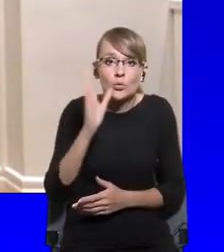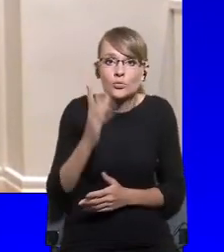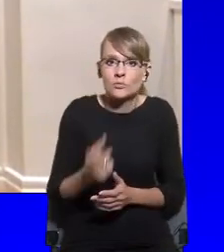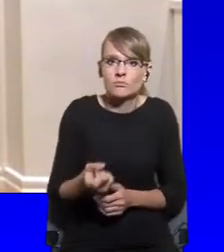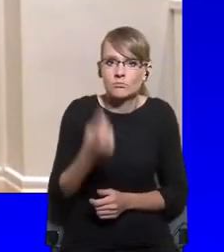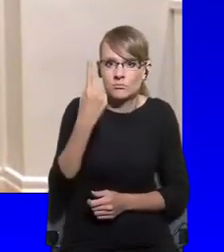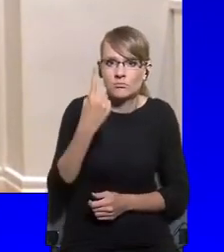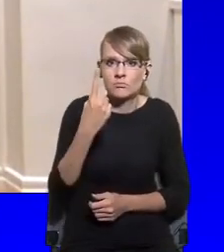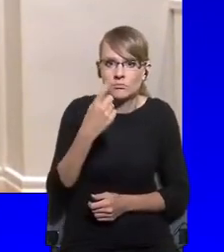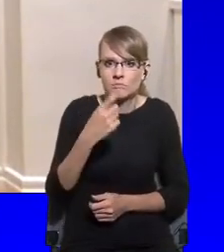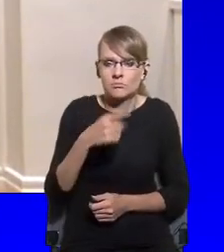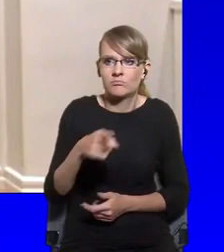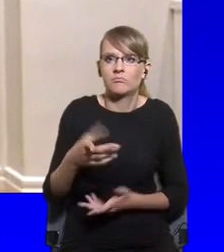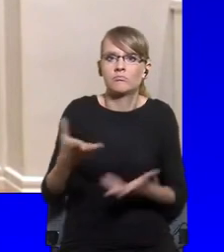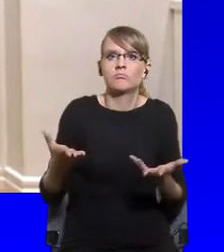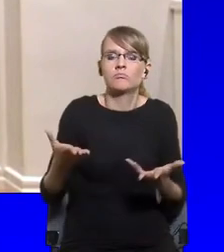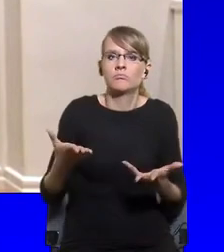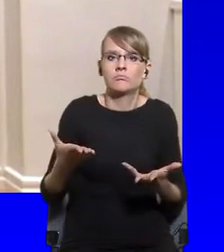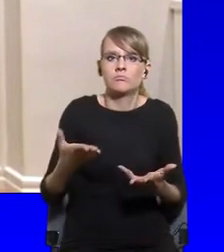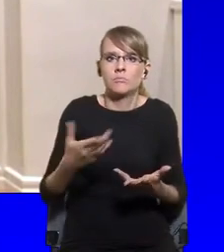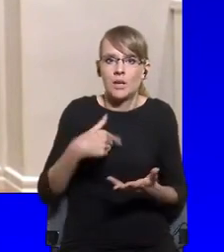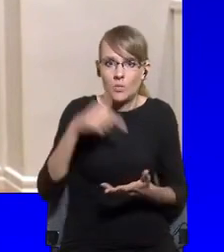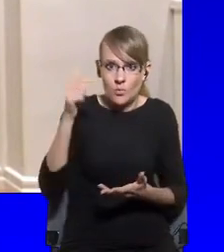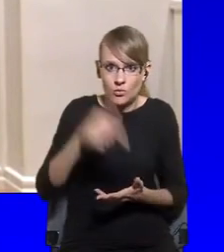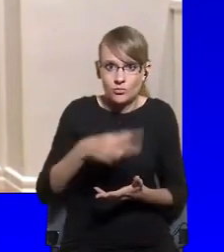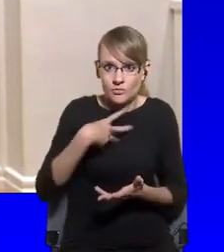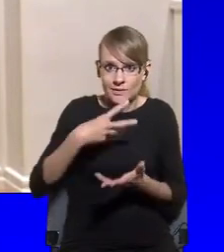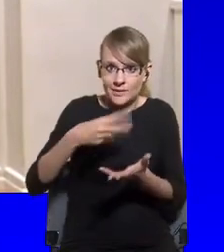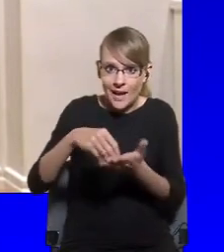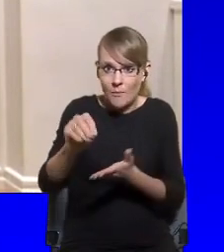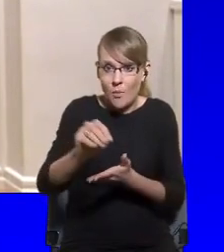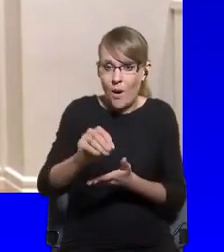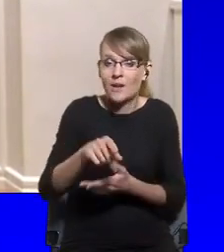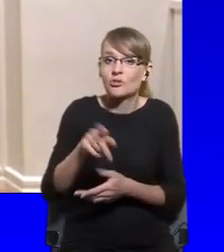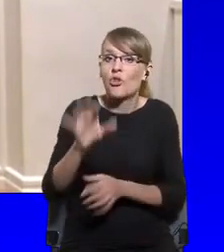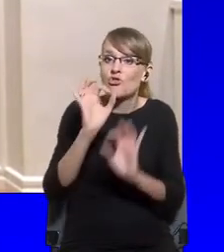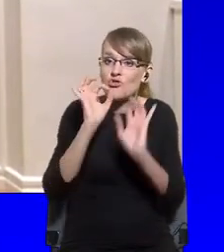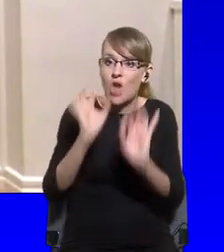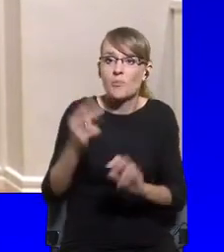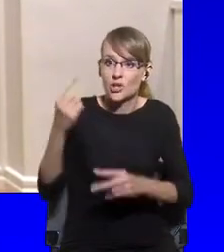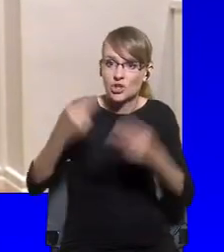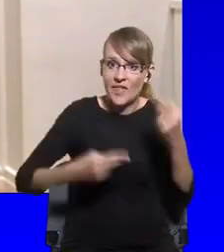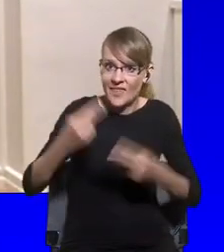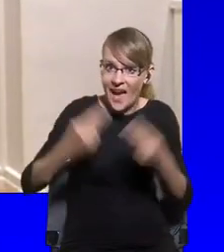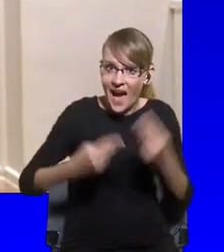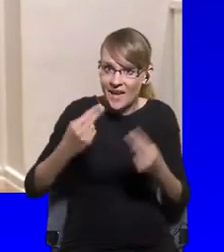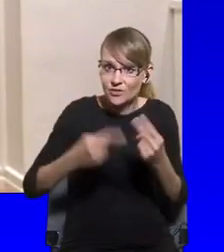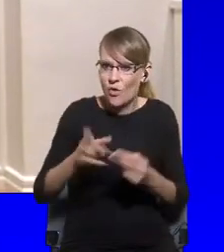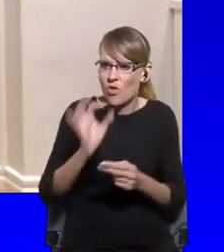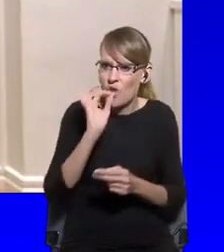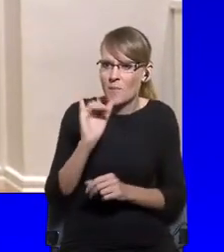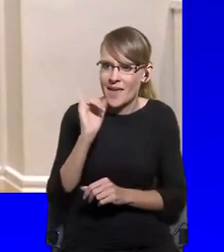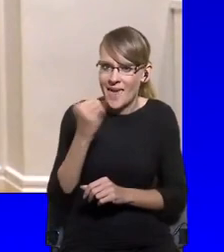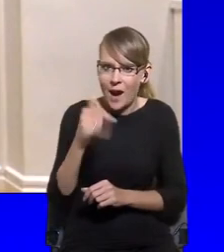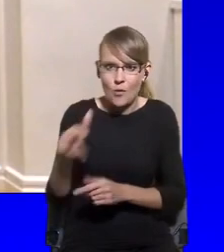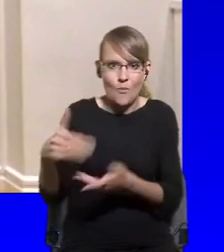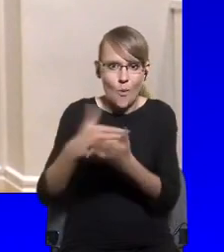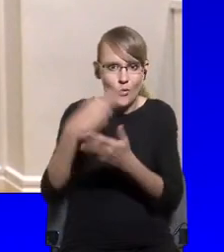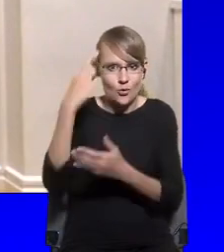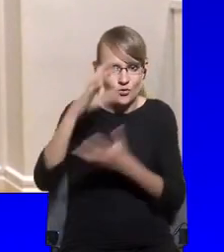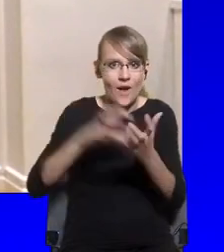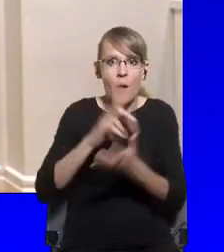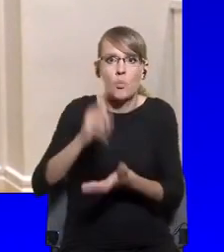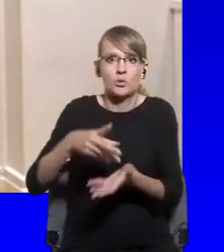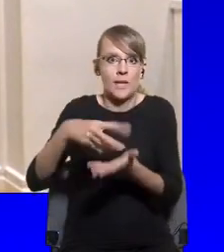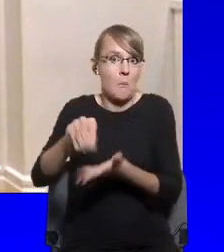making sense of the world. And in that sense, I also want to sort of put a bit of